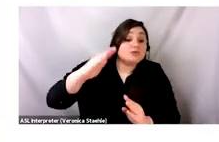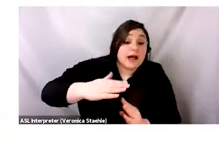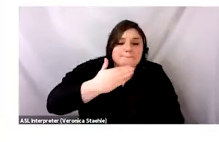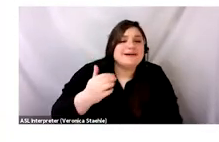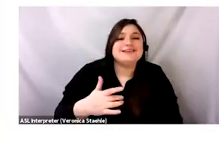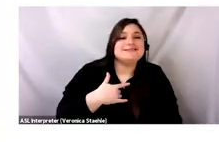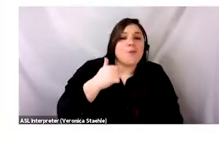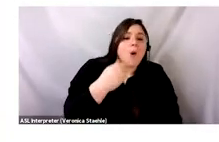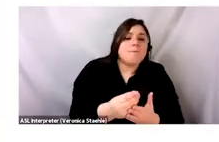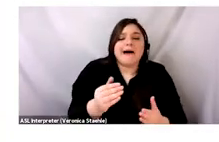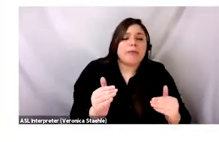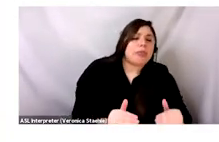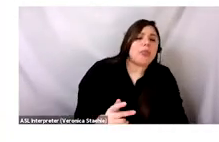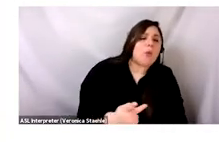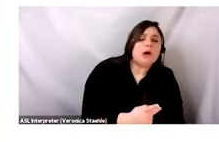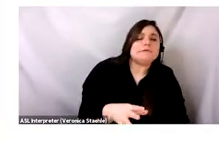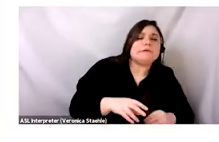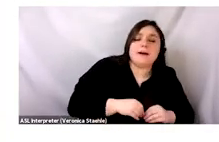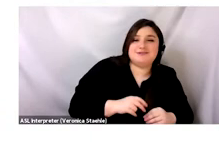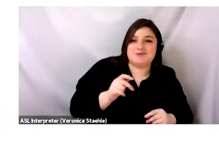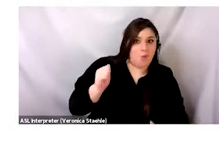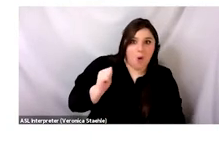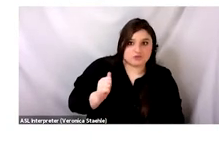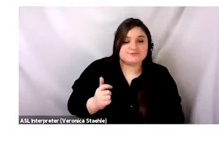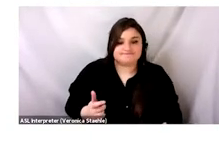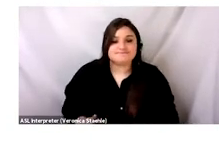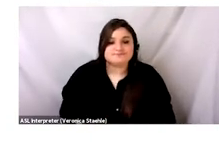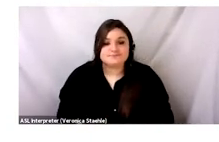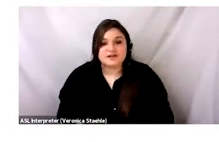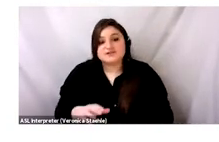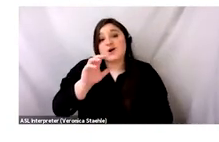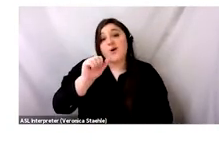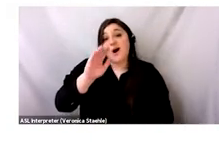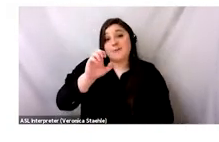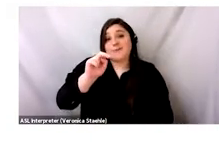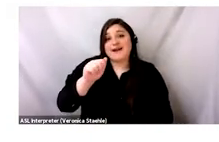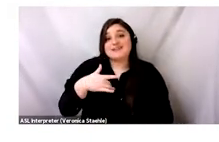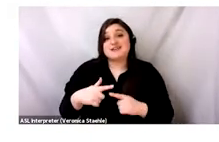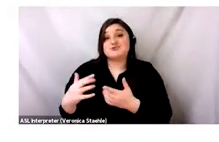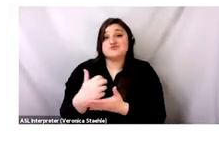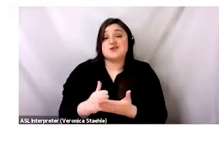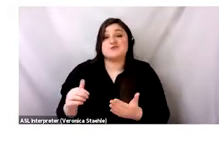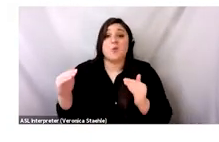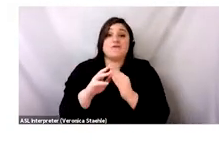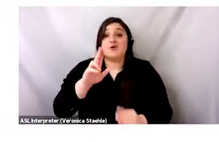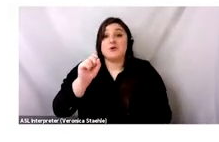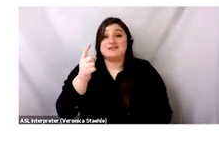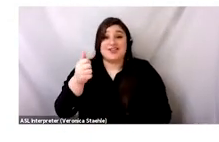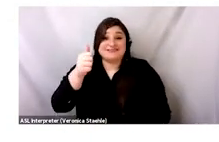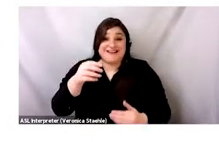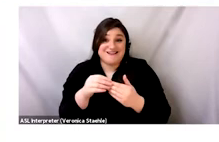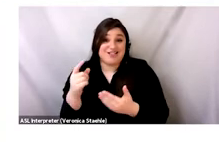throughout this whole process, there might be, you know, quite a bit of cash changing hands, but Abena is lucky if she makes around $10